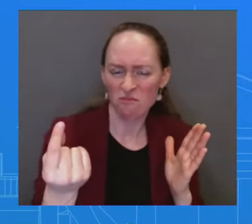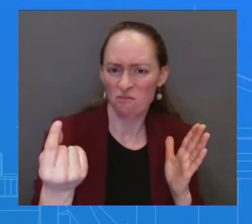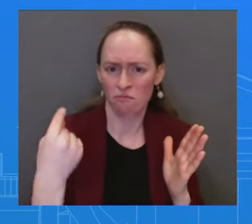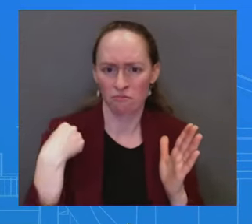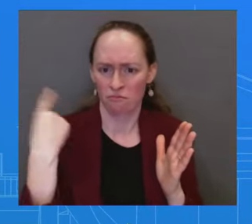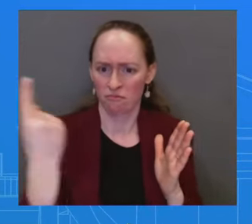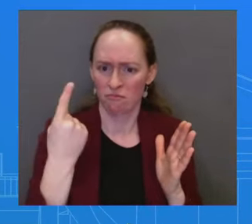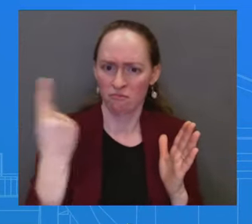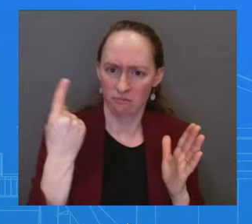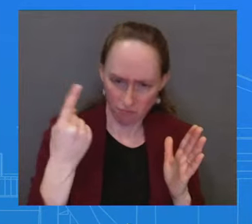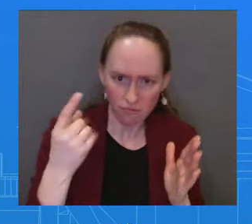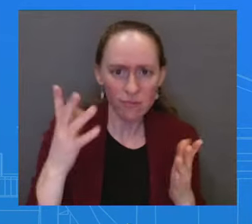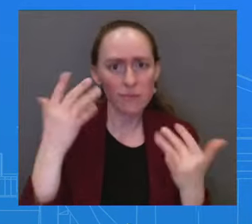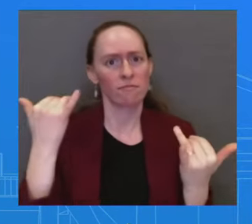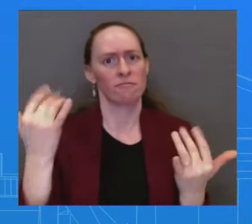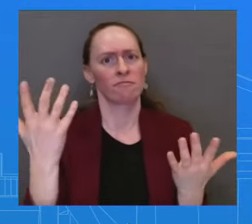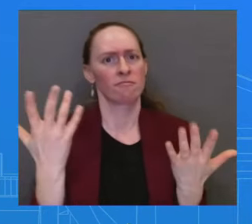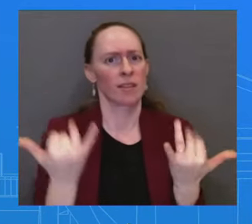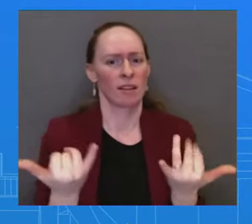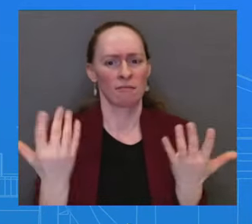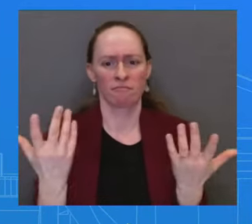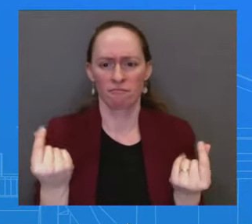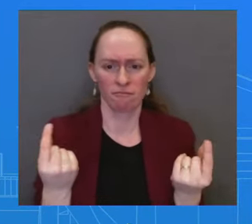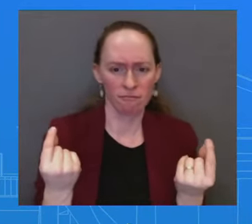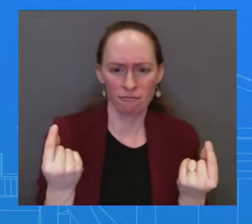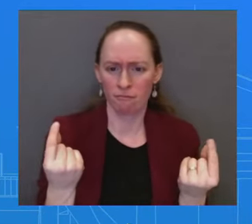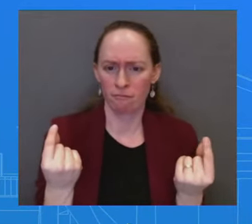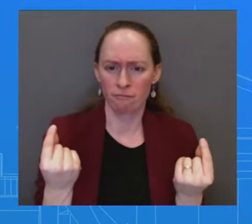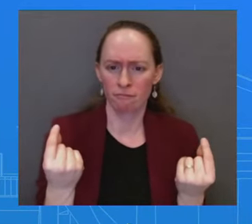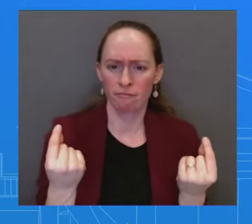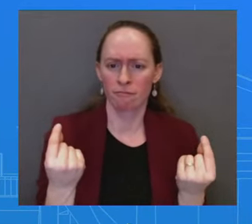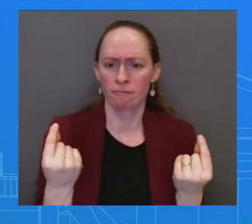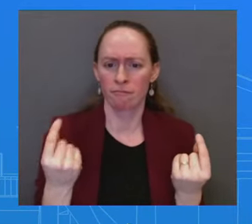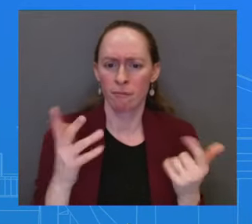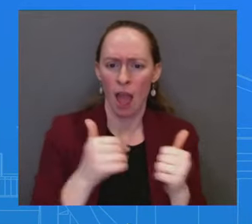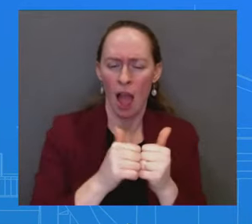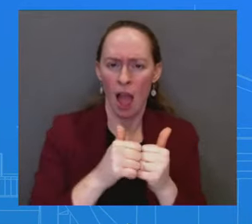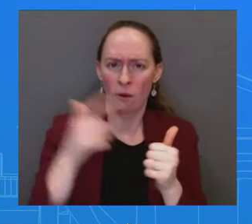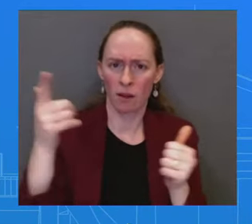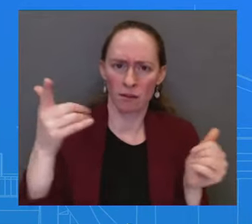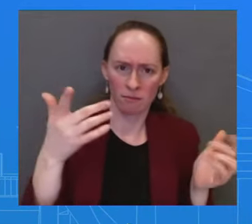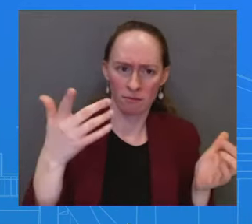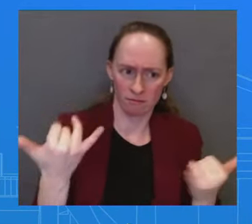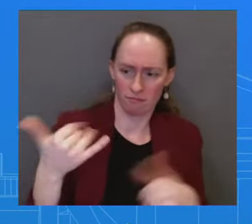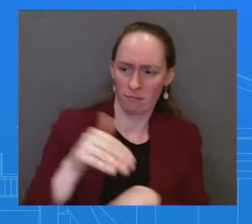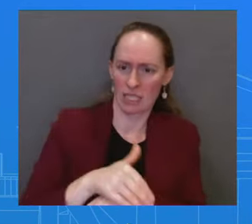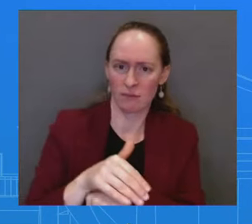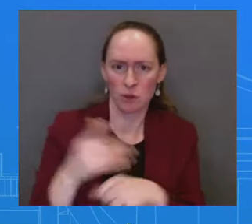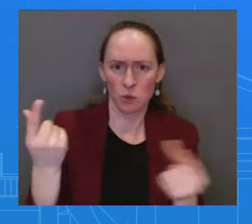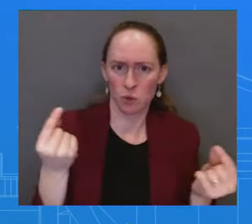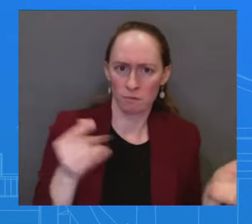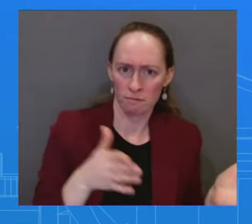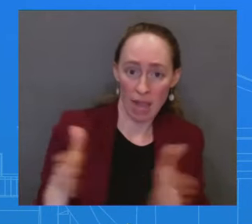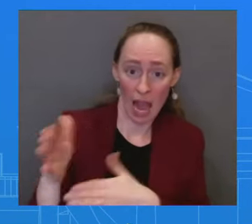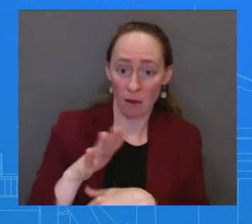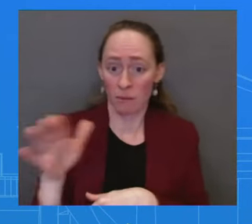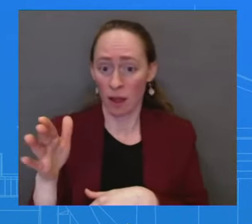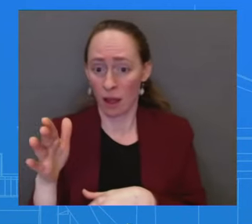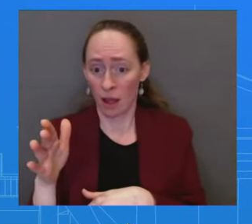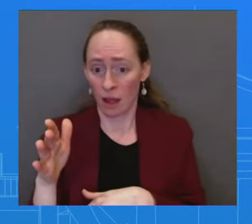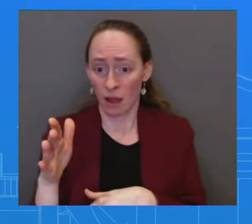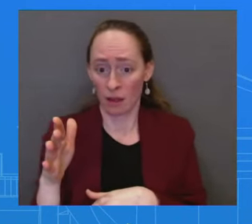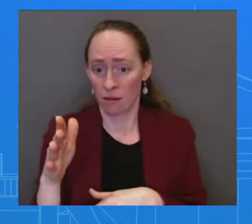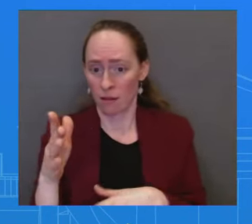plan to spend this evening? Does he plan to watch those results? How does he plan to monitor the outcome? So I